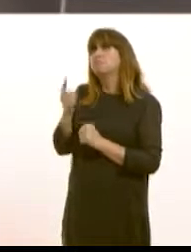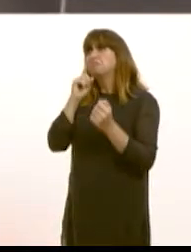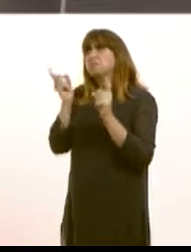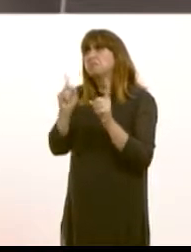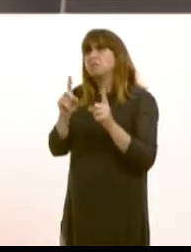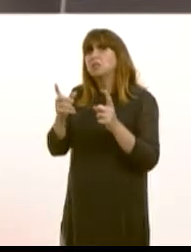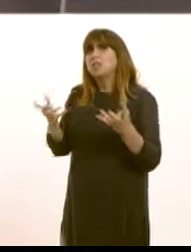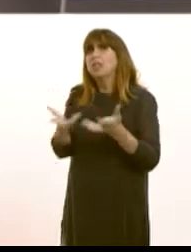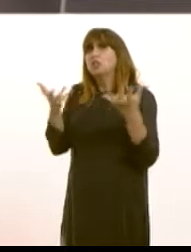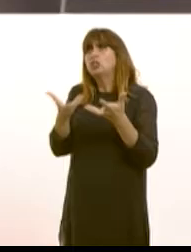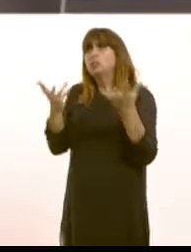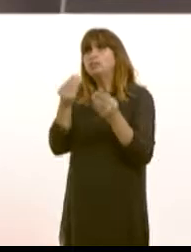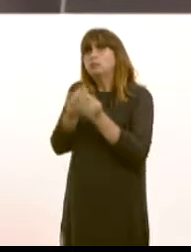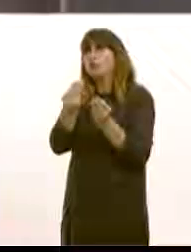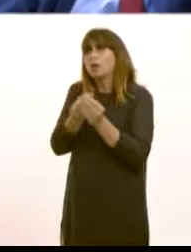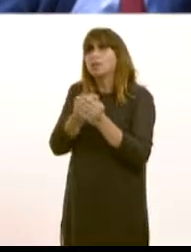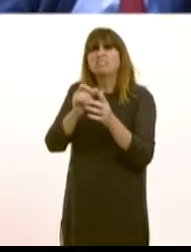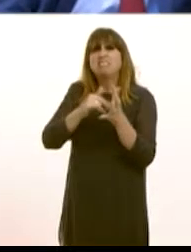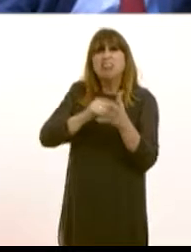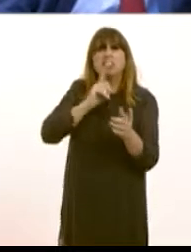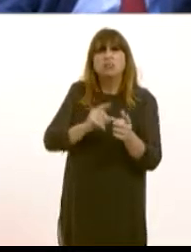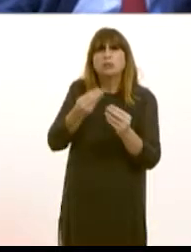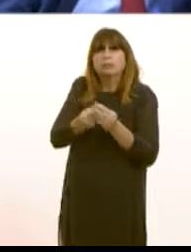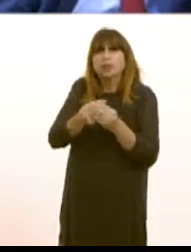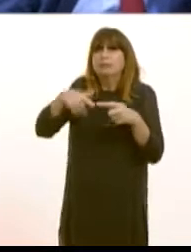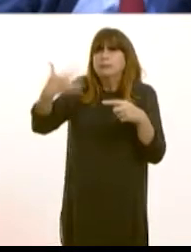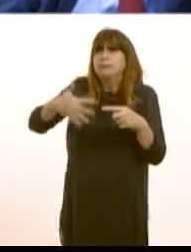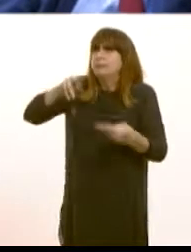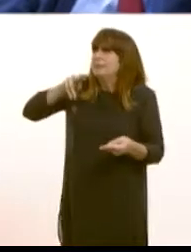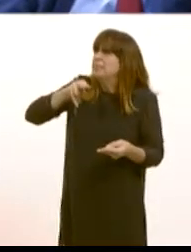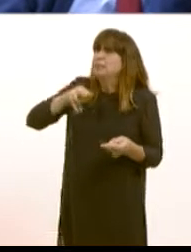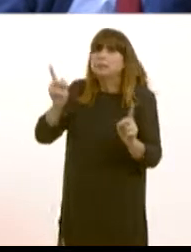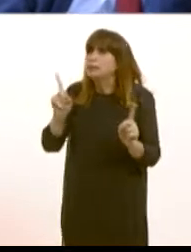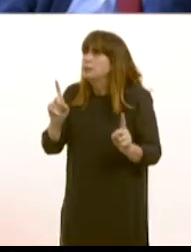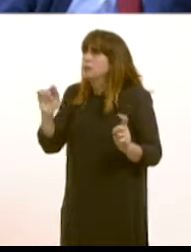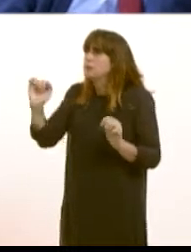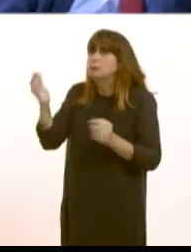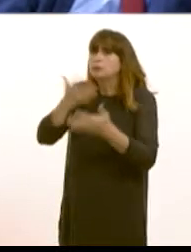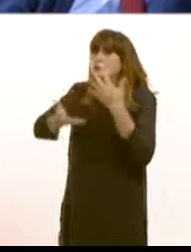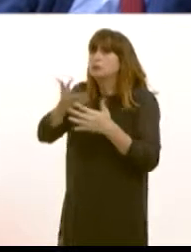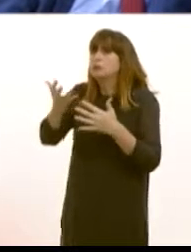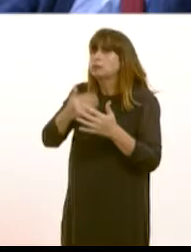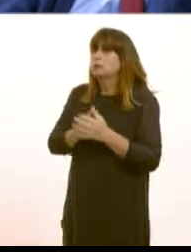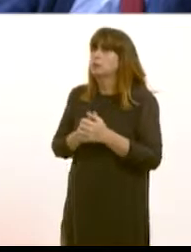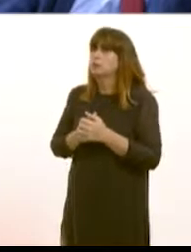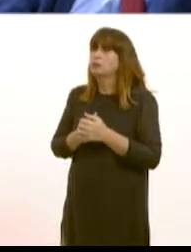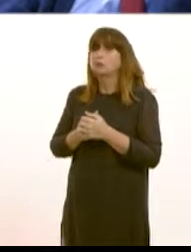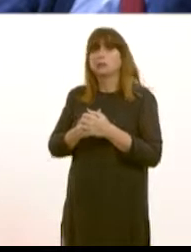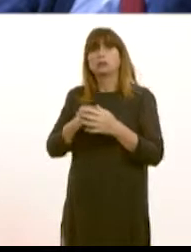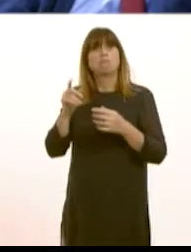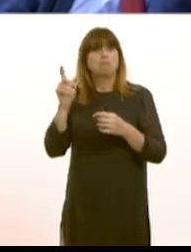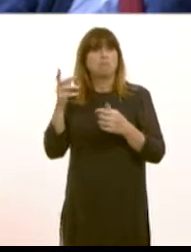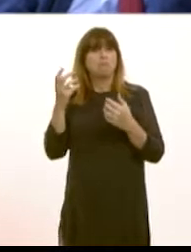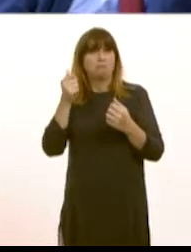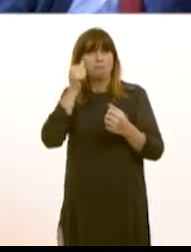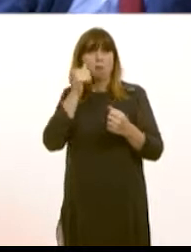prices, a long-held issue. We have correspondence going back five years with the UK government on the issue of energy prices, not